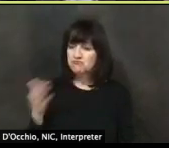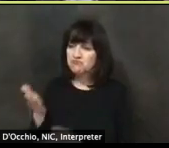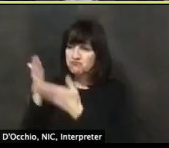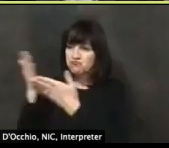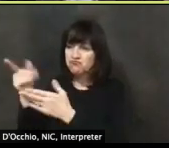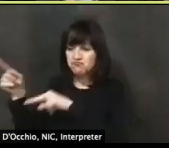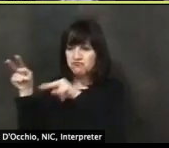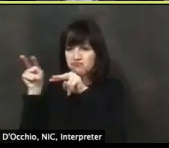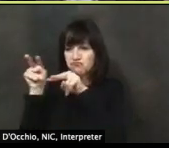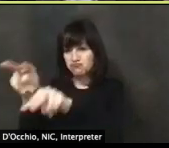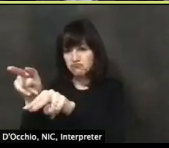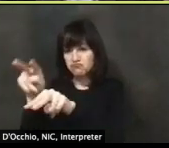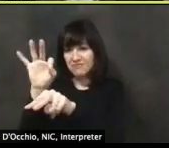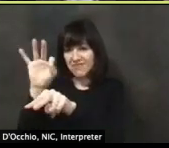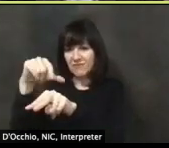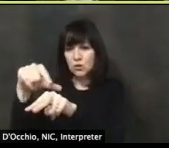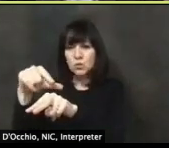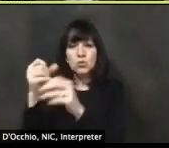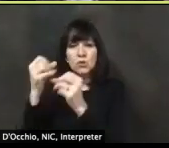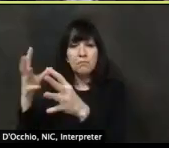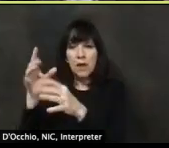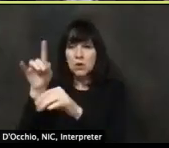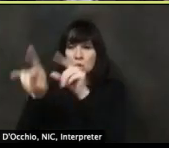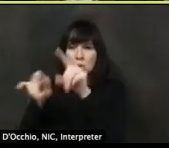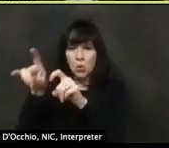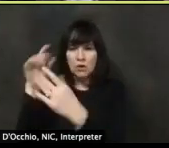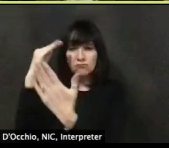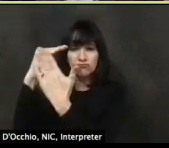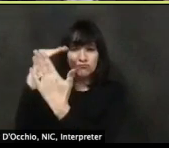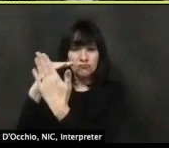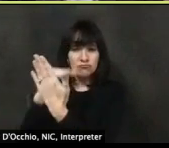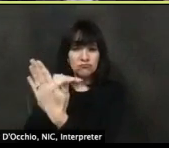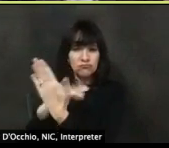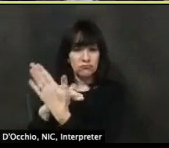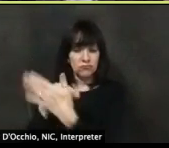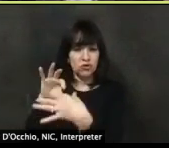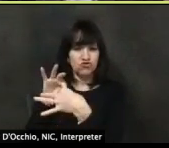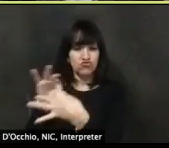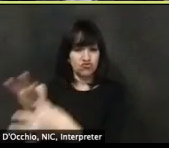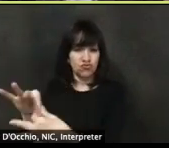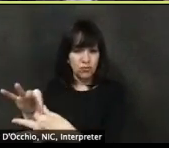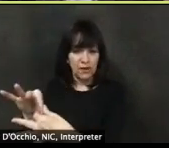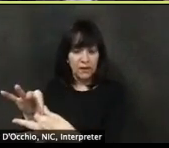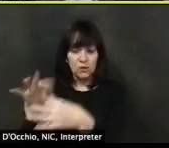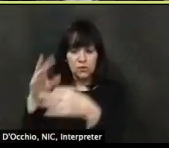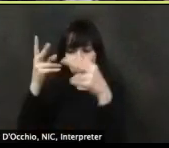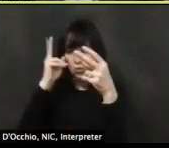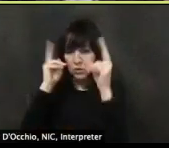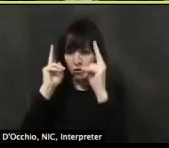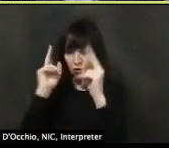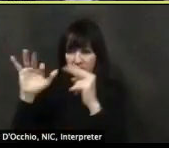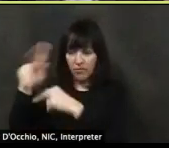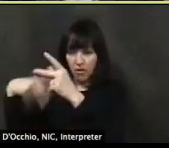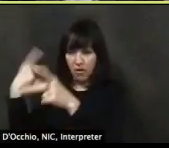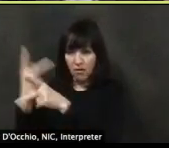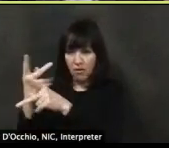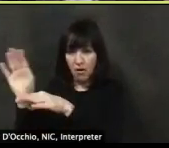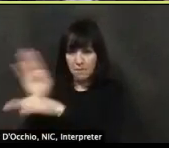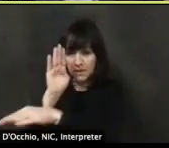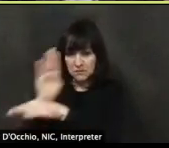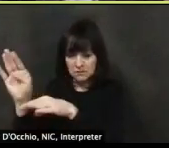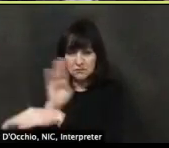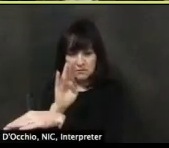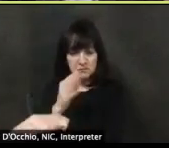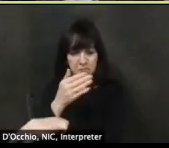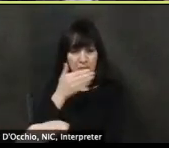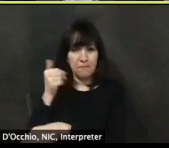related to this order, specifically for the 15th update that, that pertains to the interim steps we talked about. Um, go to our website,